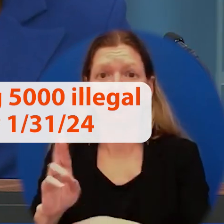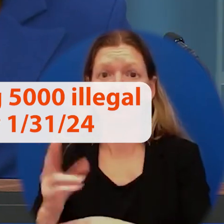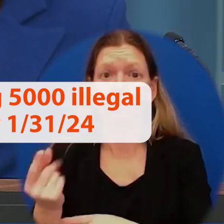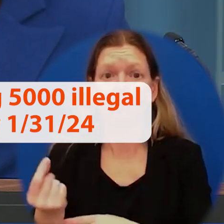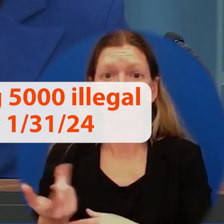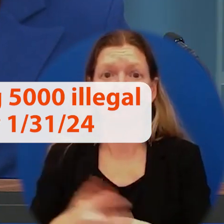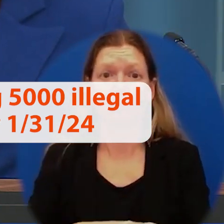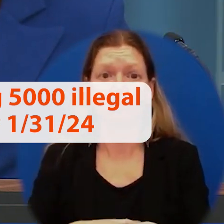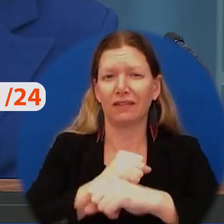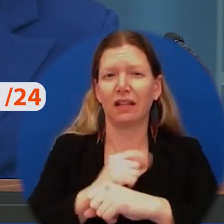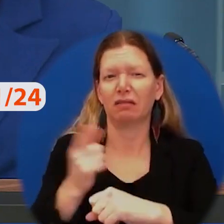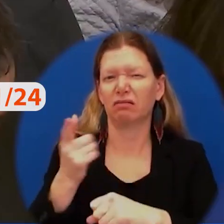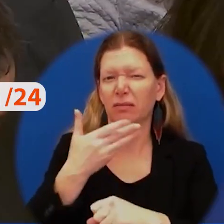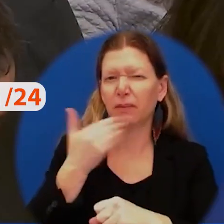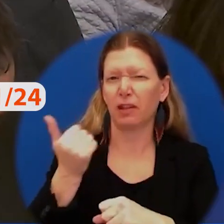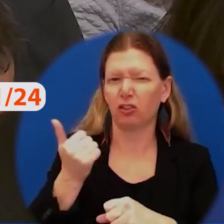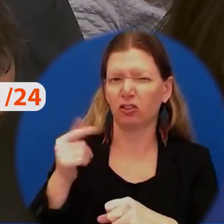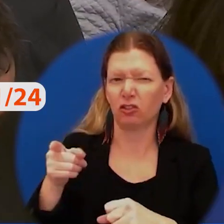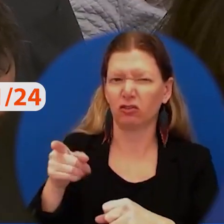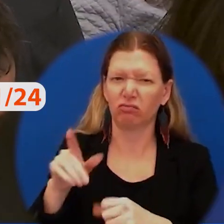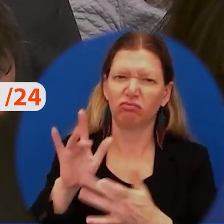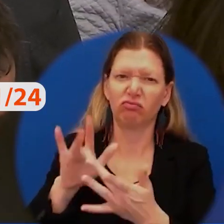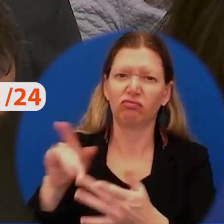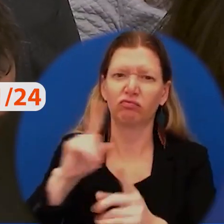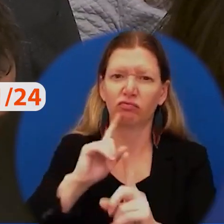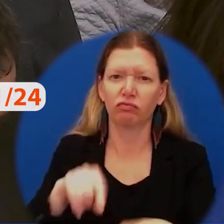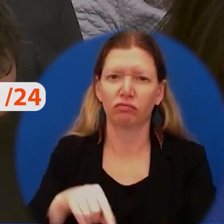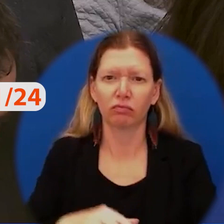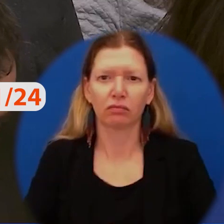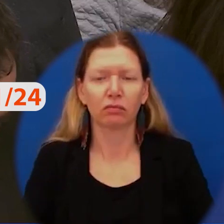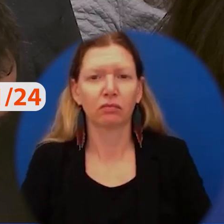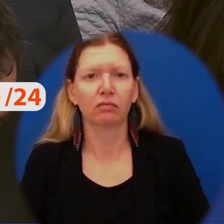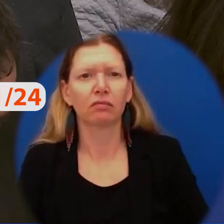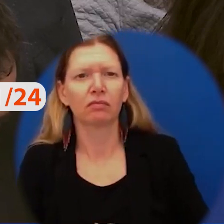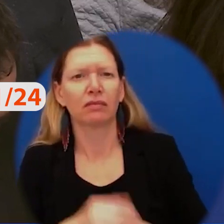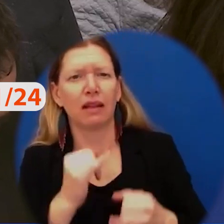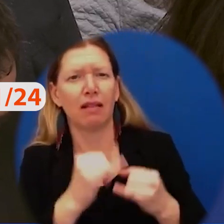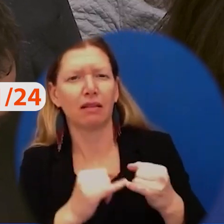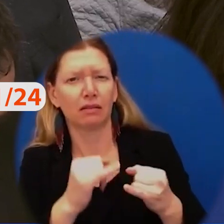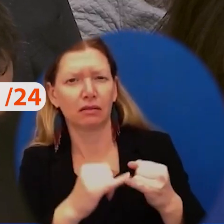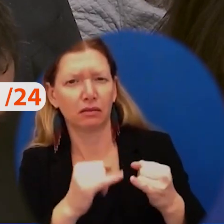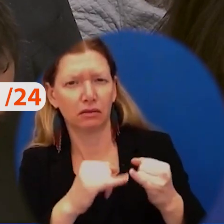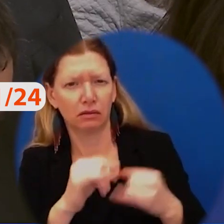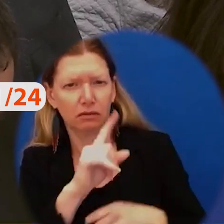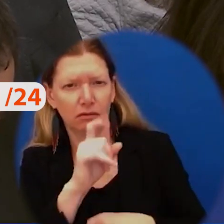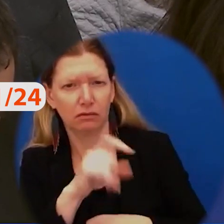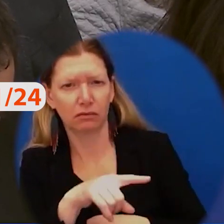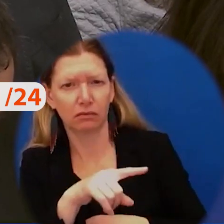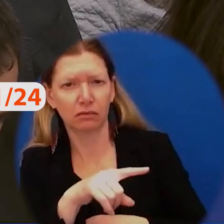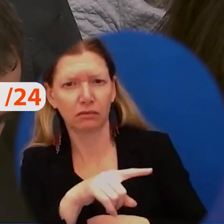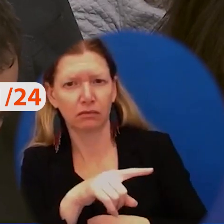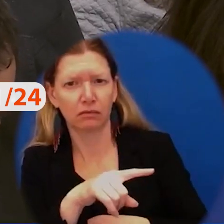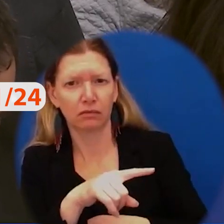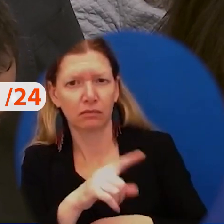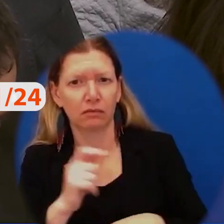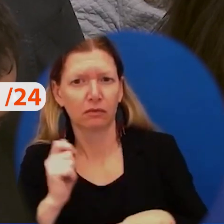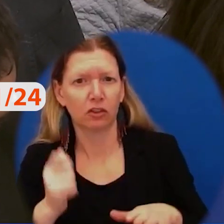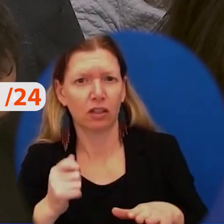truly flip-flopping on this issue. A judge in Delaware yesterday ruled that Elon Musk's pay package and Tesla was excessive.